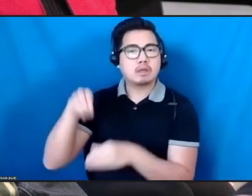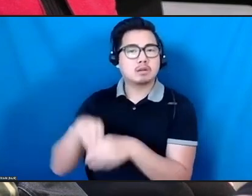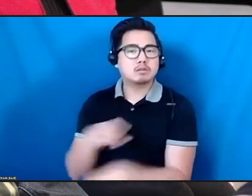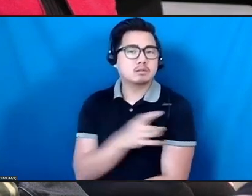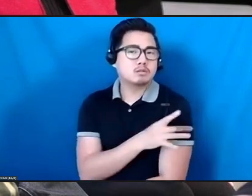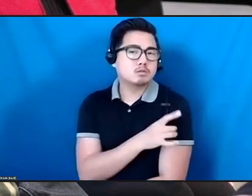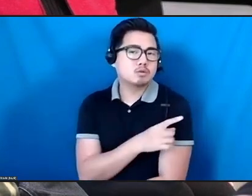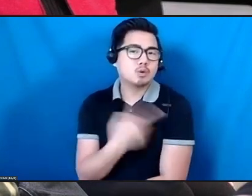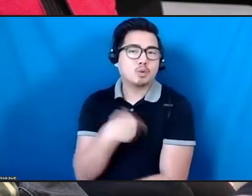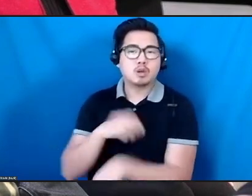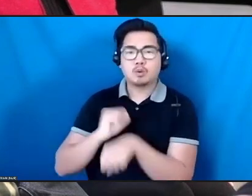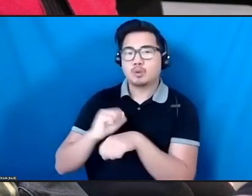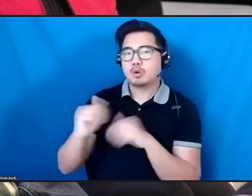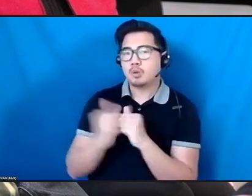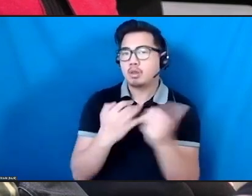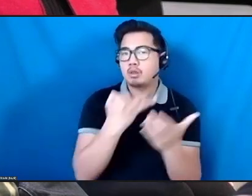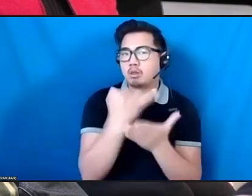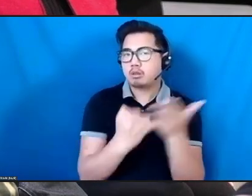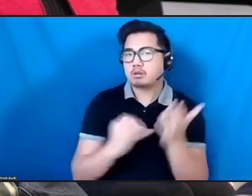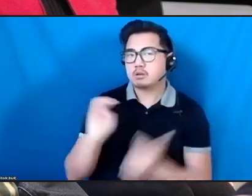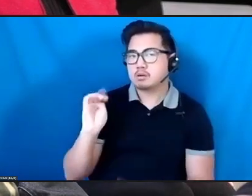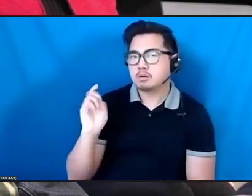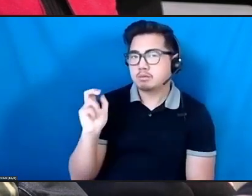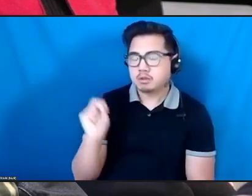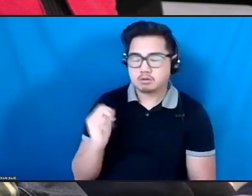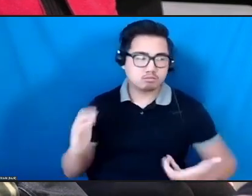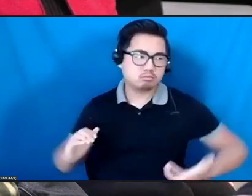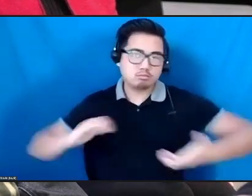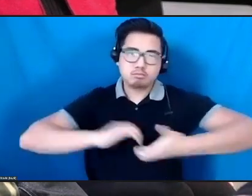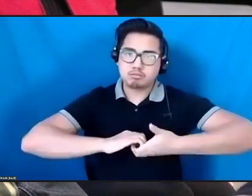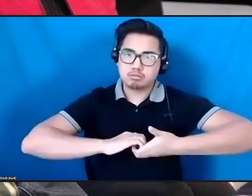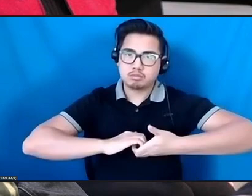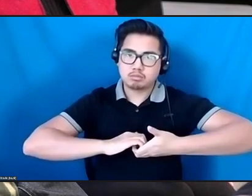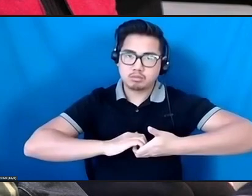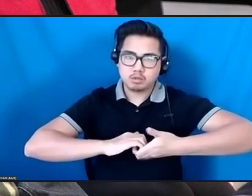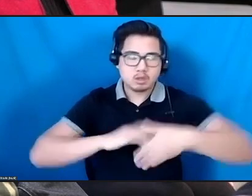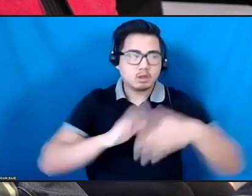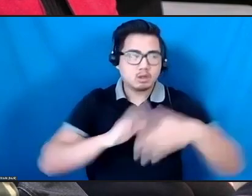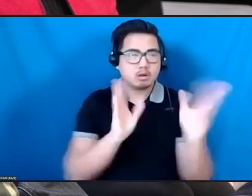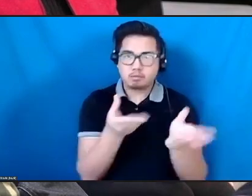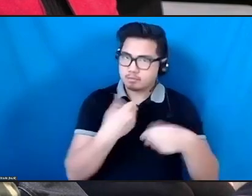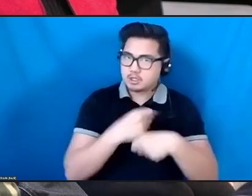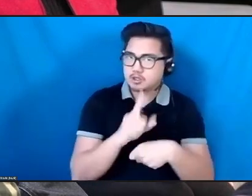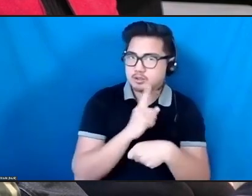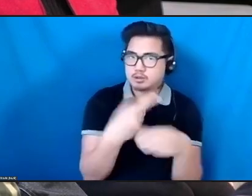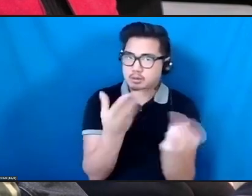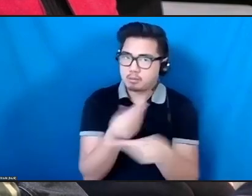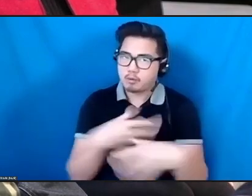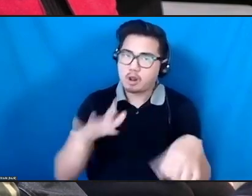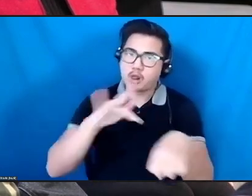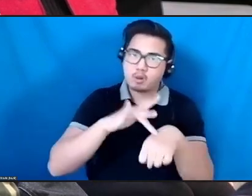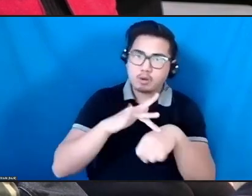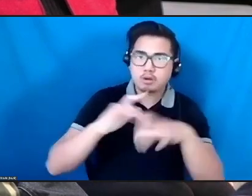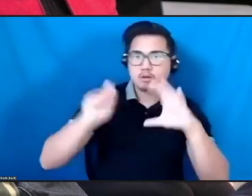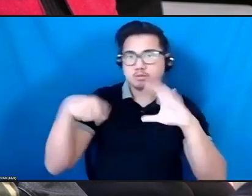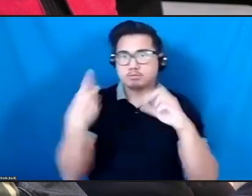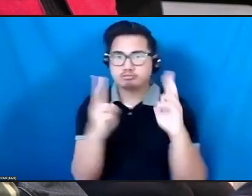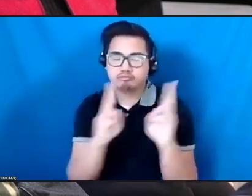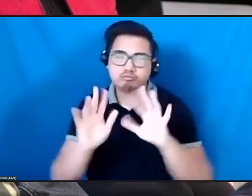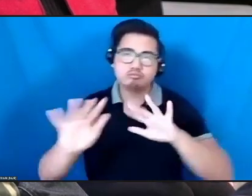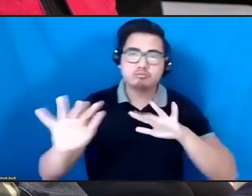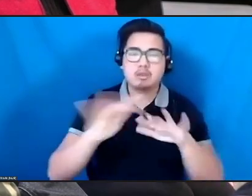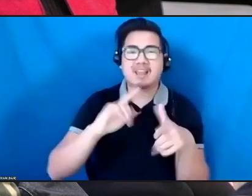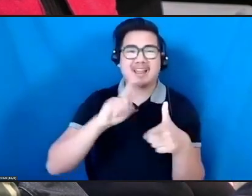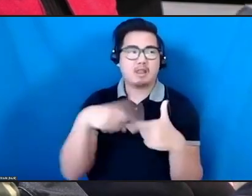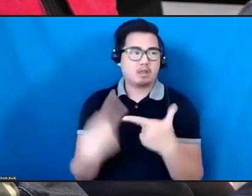to be able to give the resources to be able to make that film and then have both of our audiences join together.